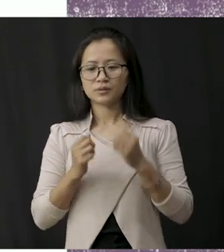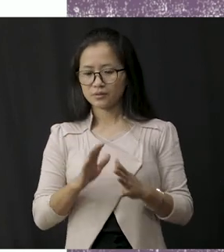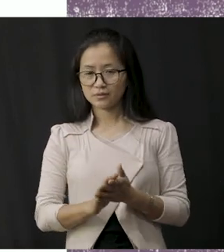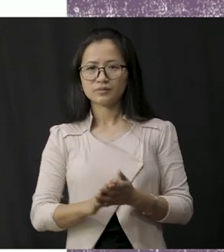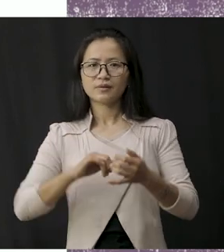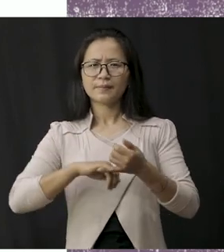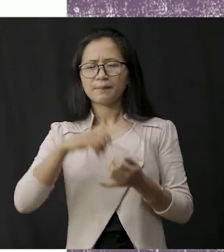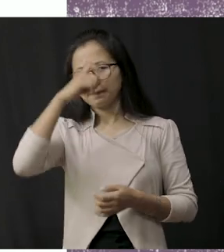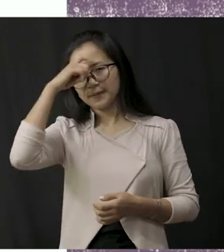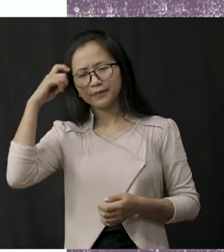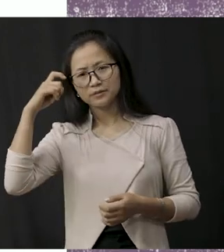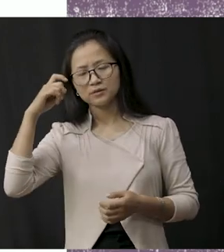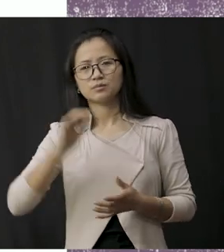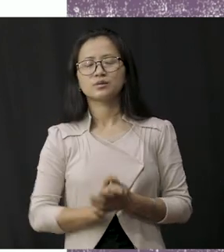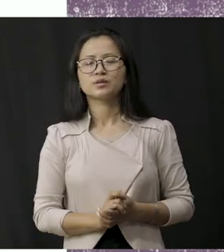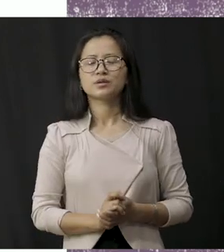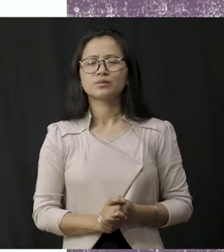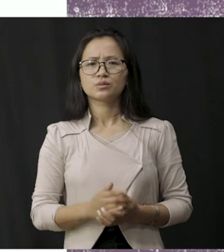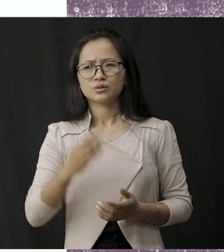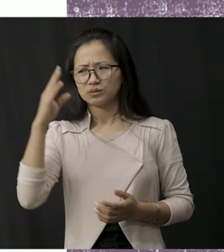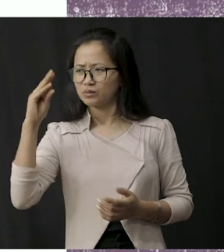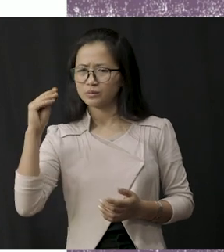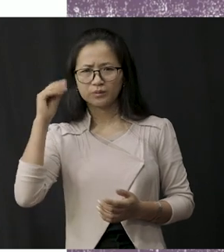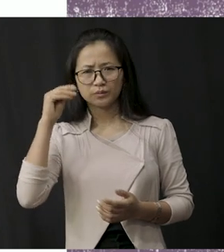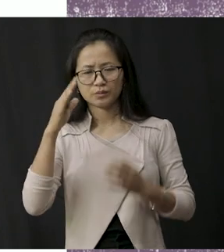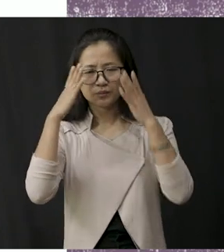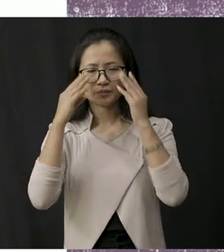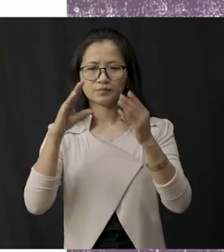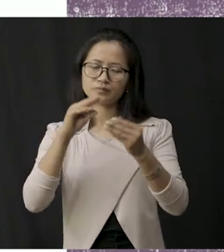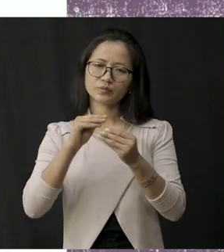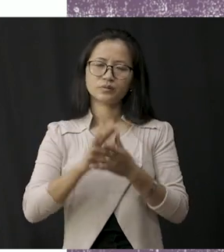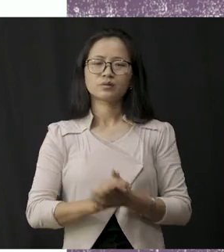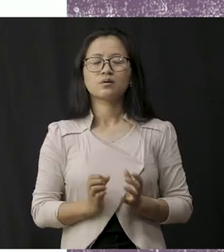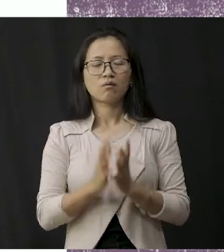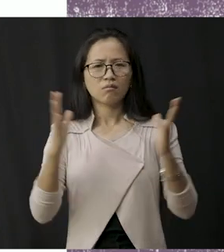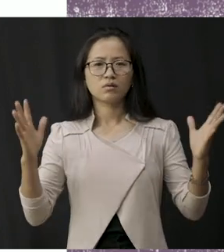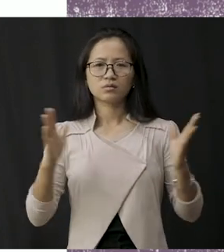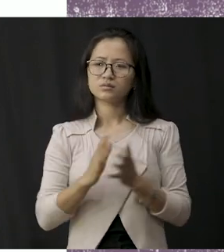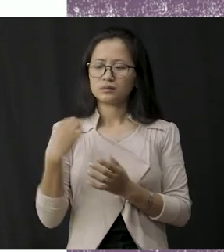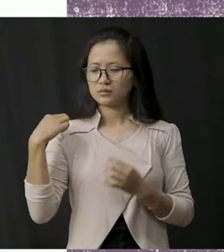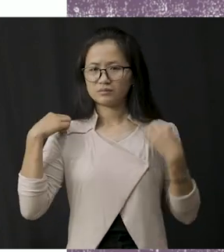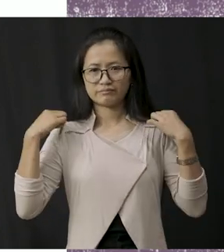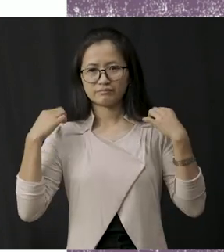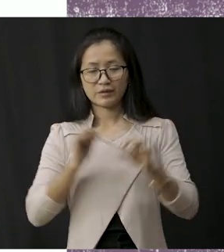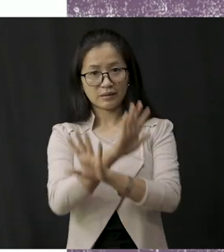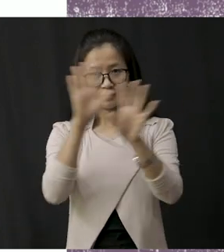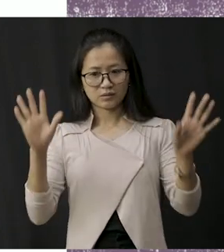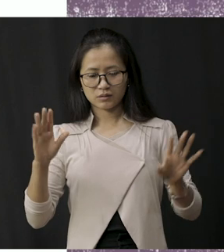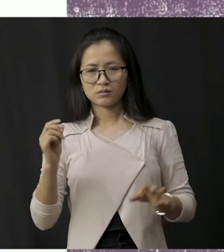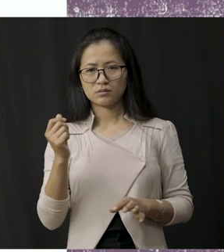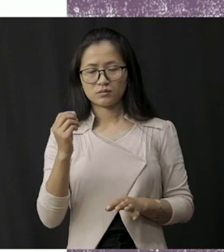we sweat a lot right so all this sweat are absorbed by the light cotton materials